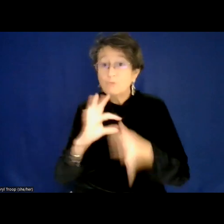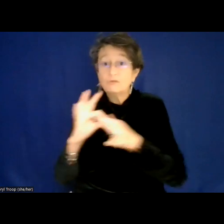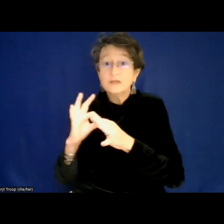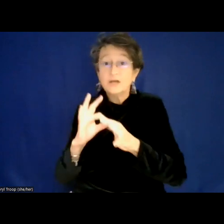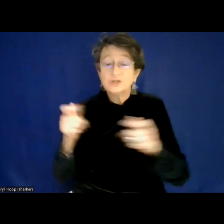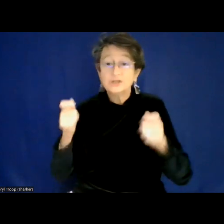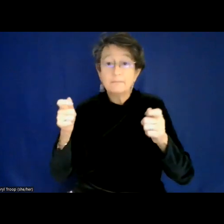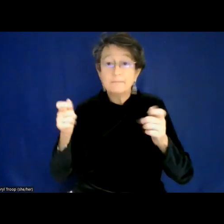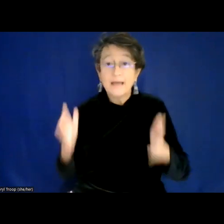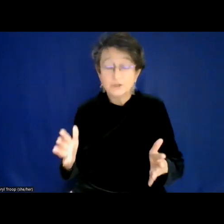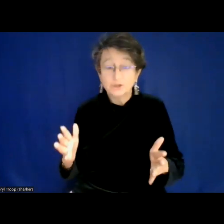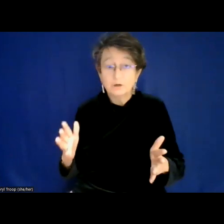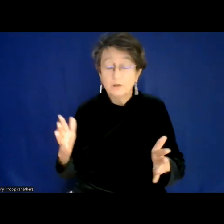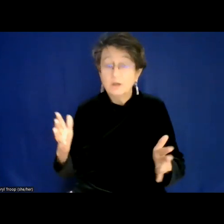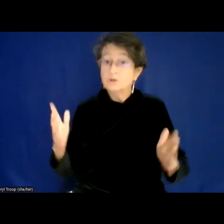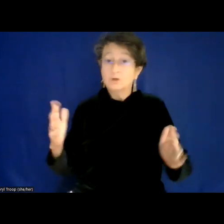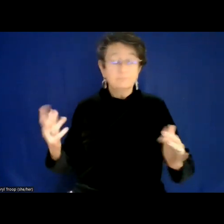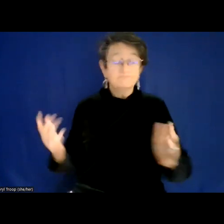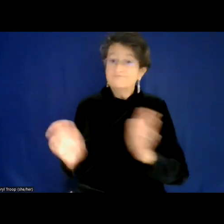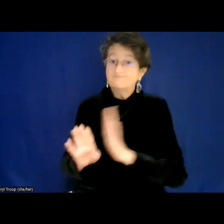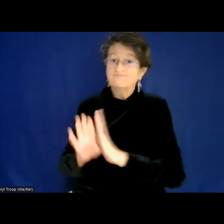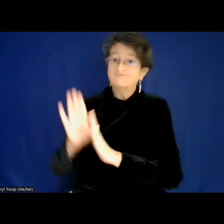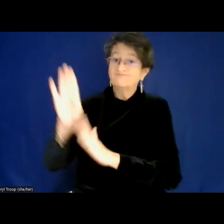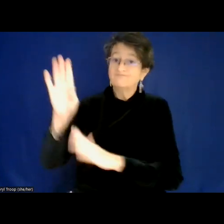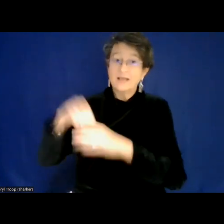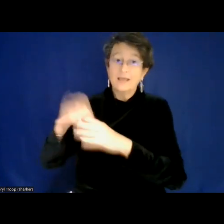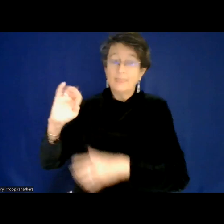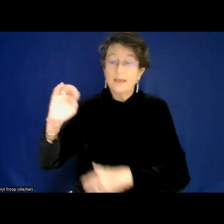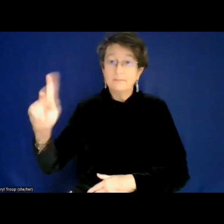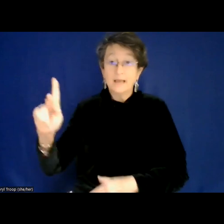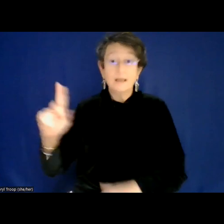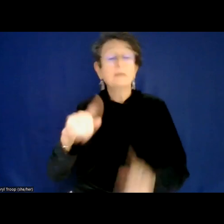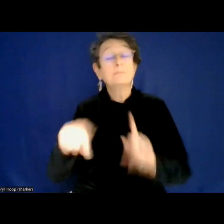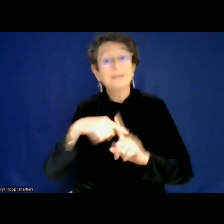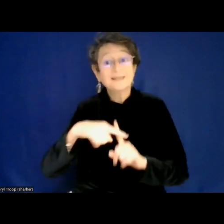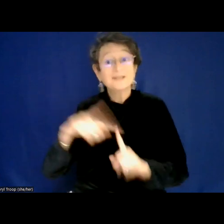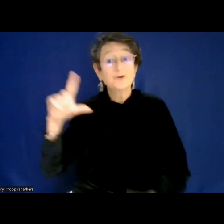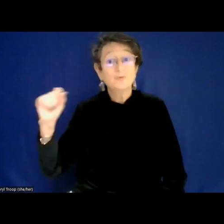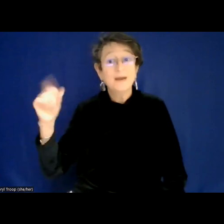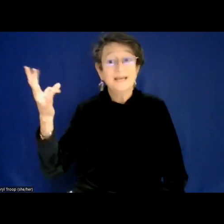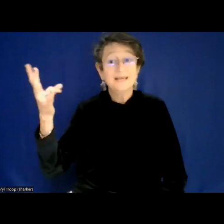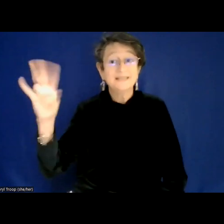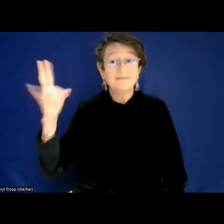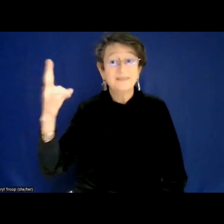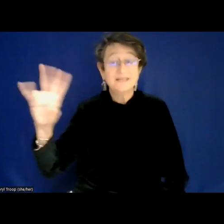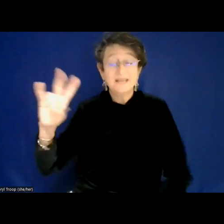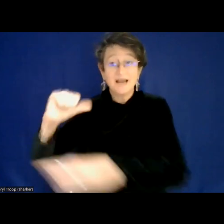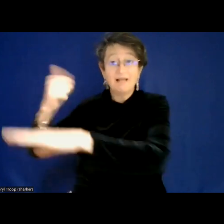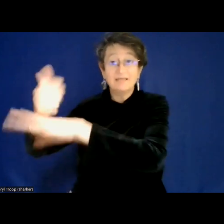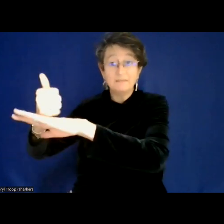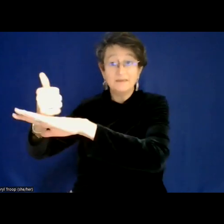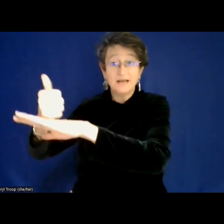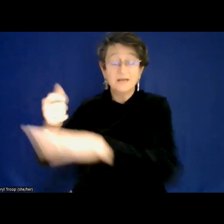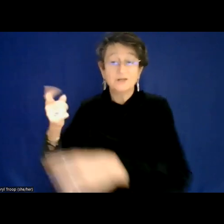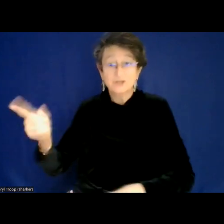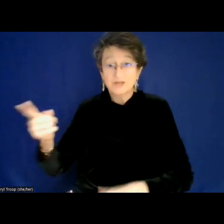She's a rising star at the bank, and she's also a 2017 USM alumna. She is a regular at our